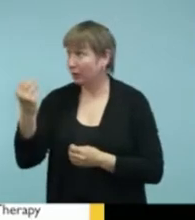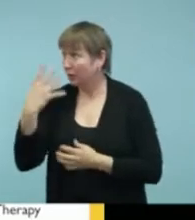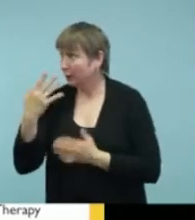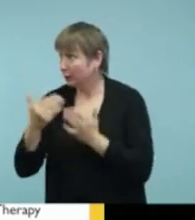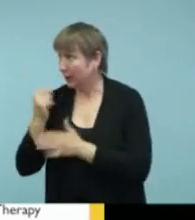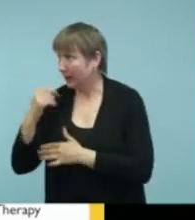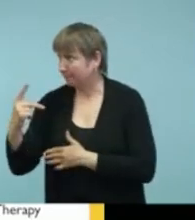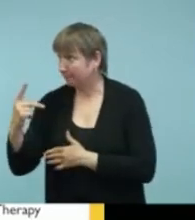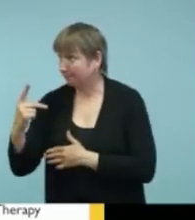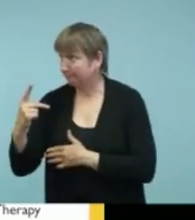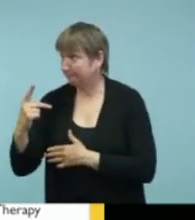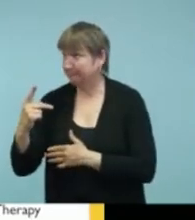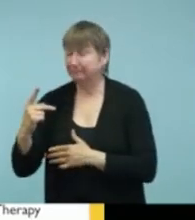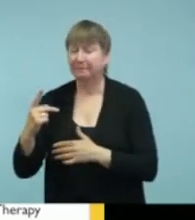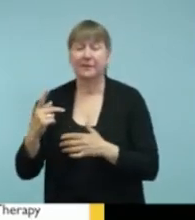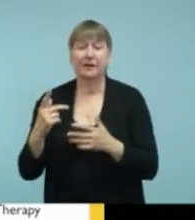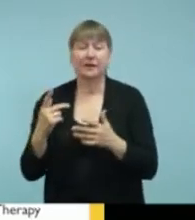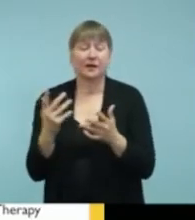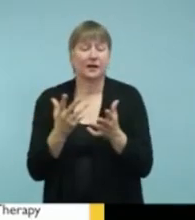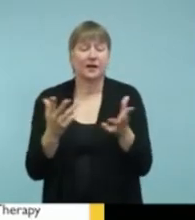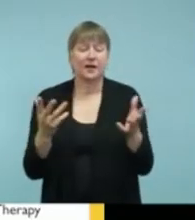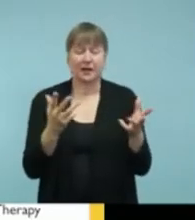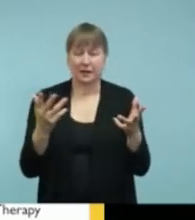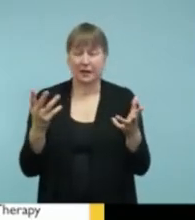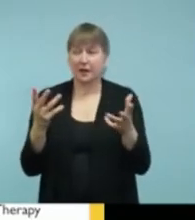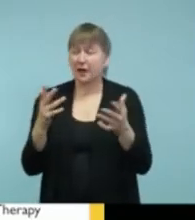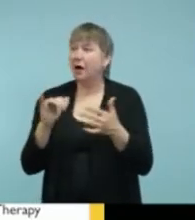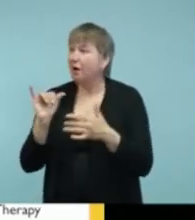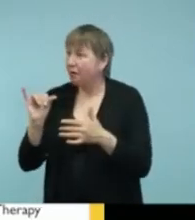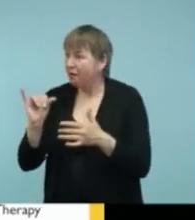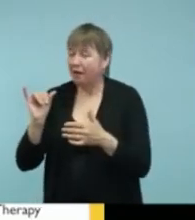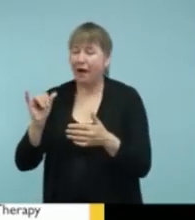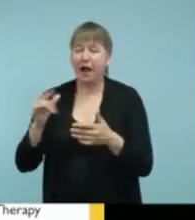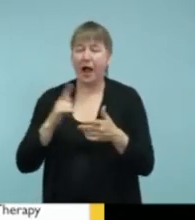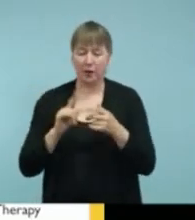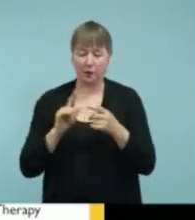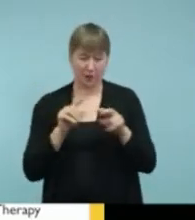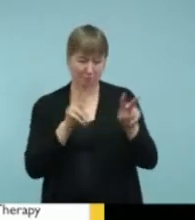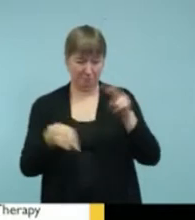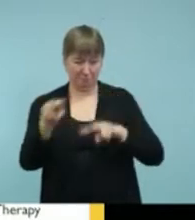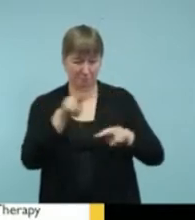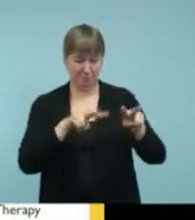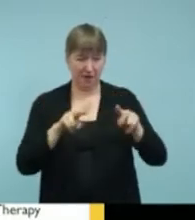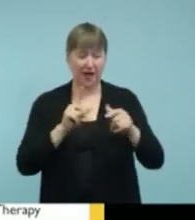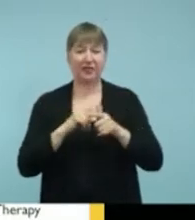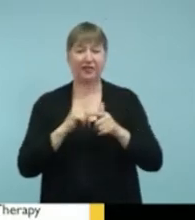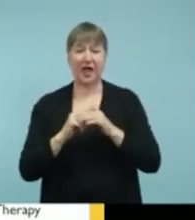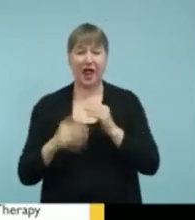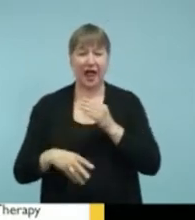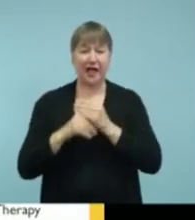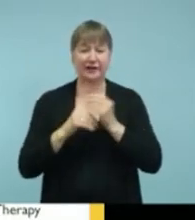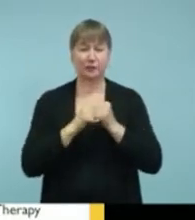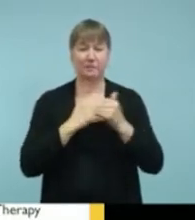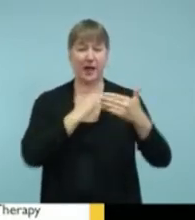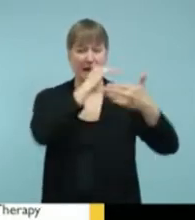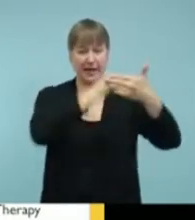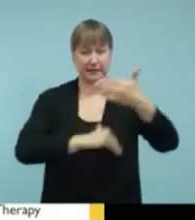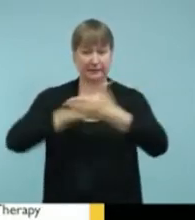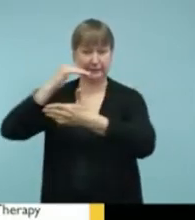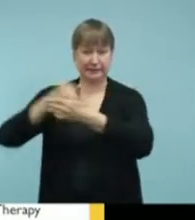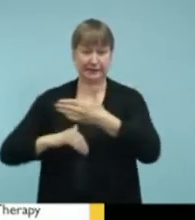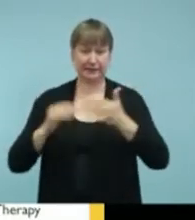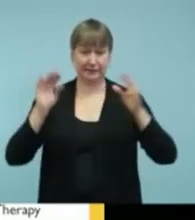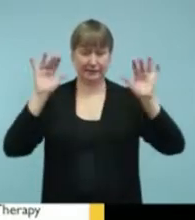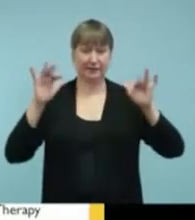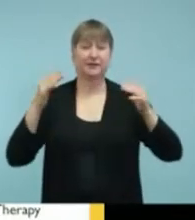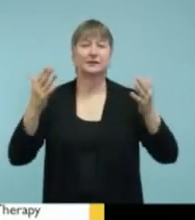someone tells me about, I will take that and I will put it in my list. And let me show you. Let's go to